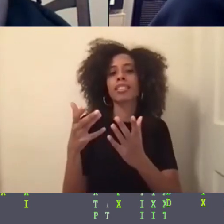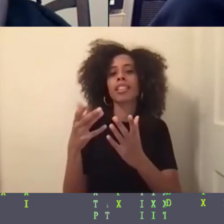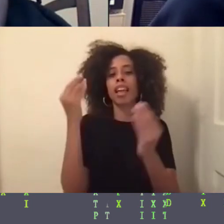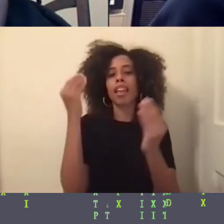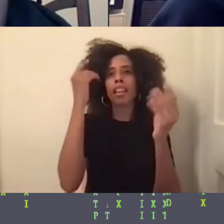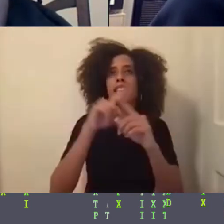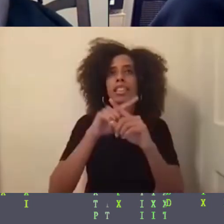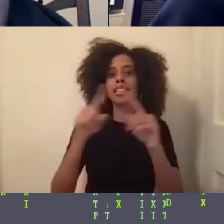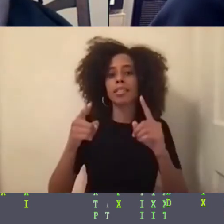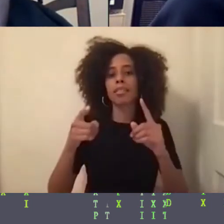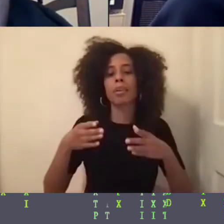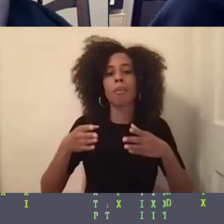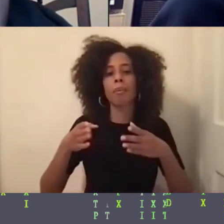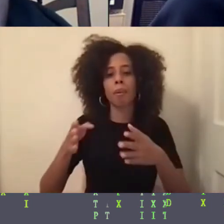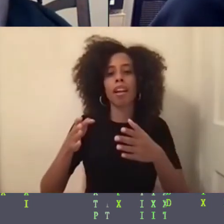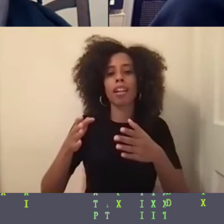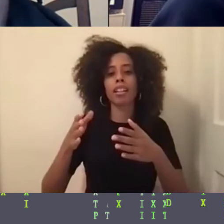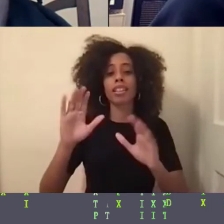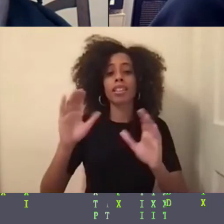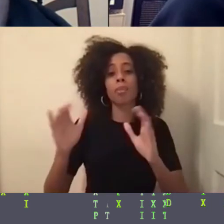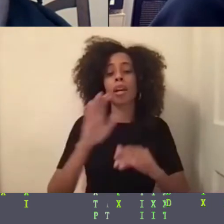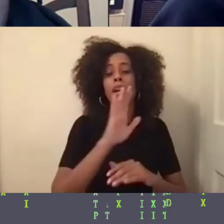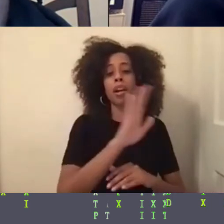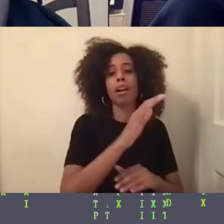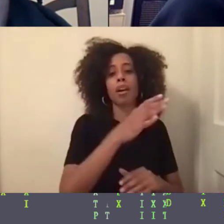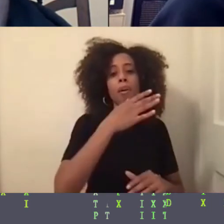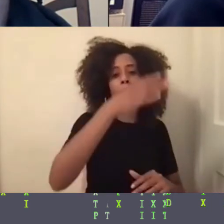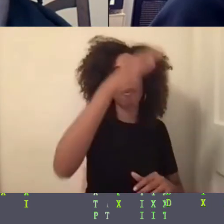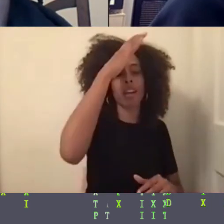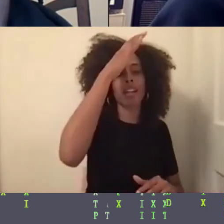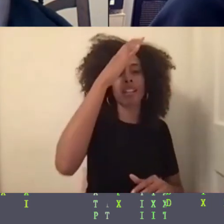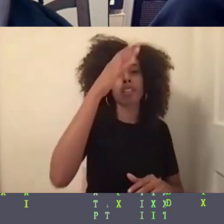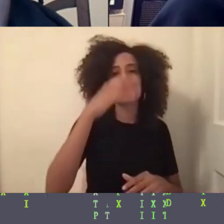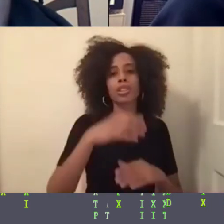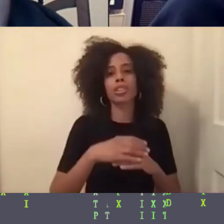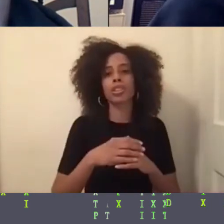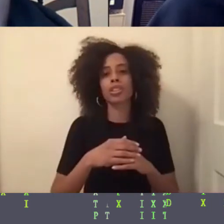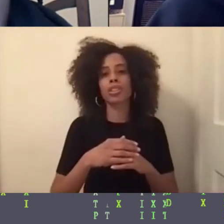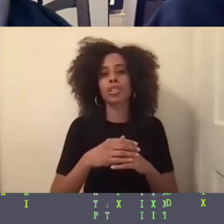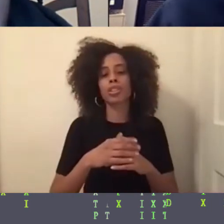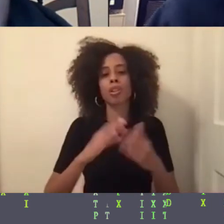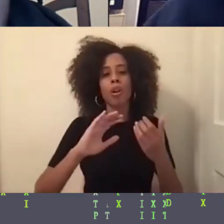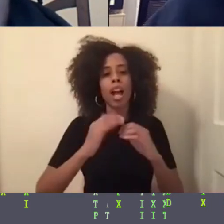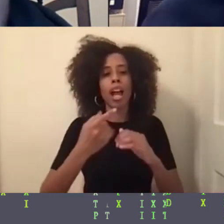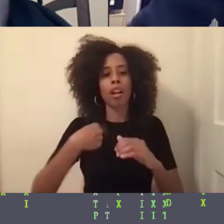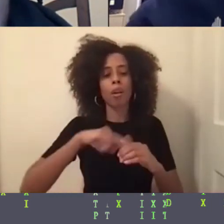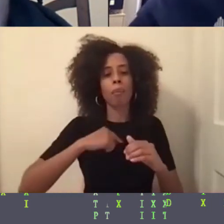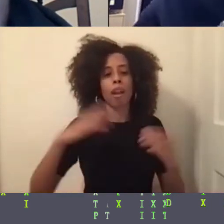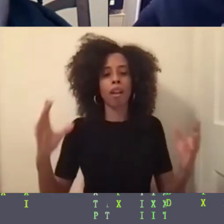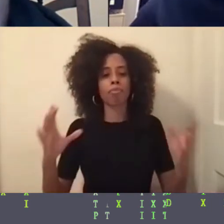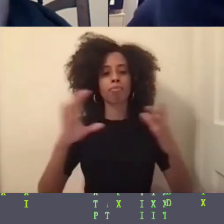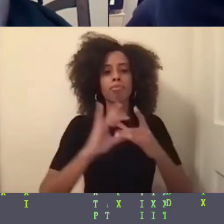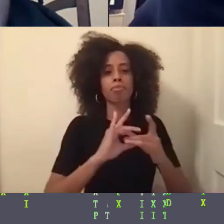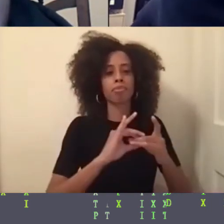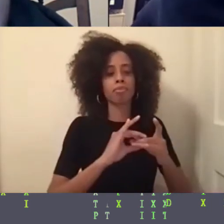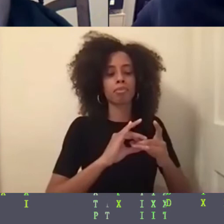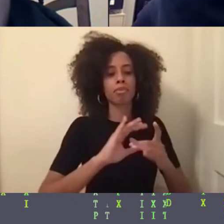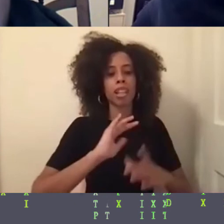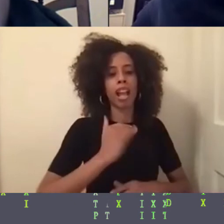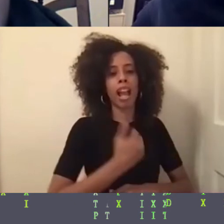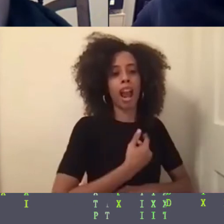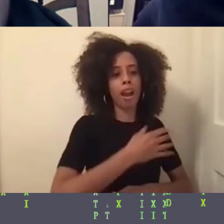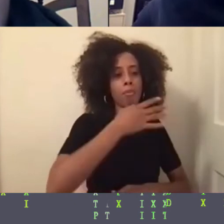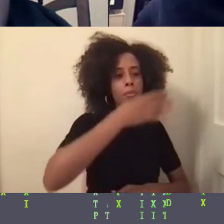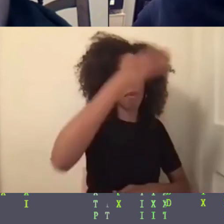advice for bridging the gap between what blackness meant for our parents and the